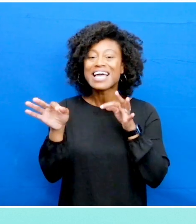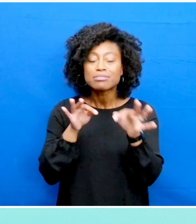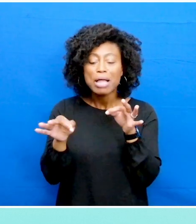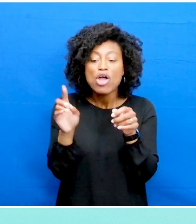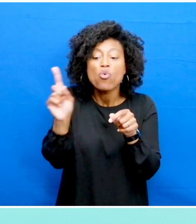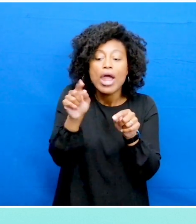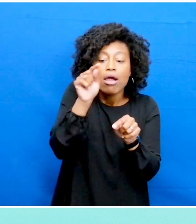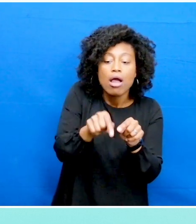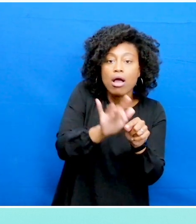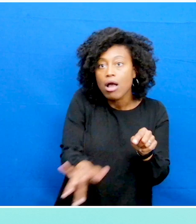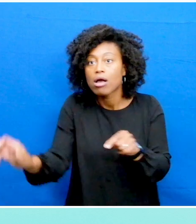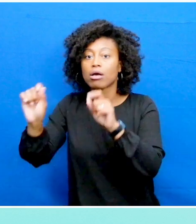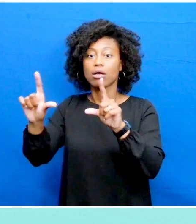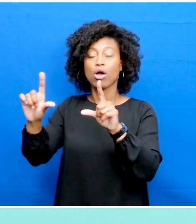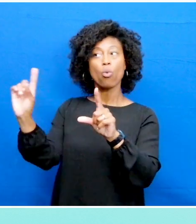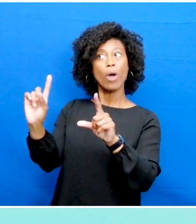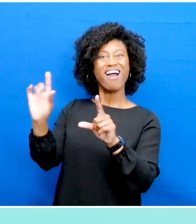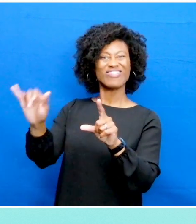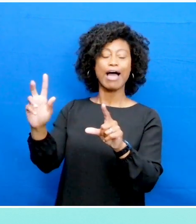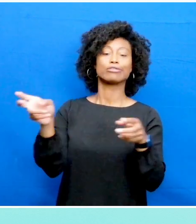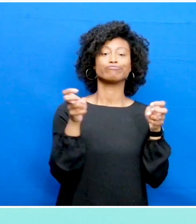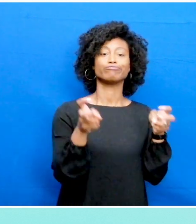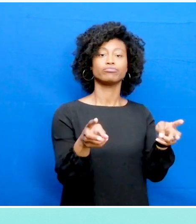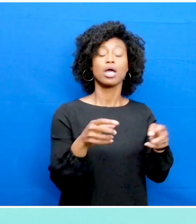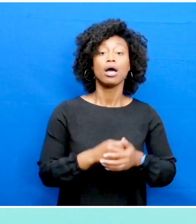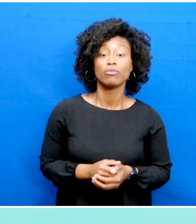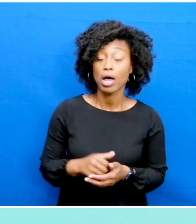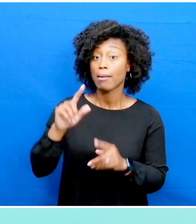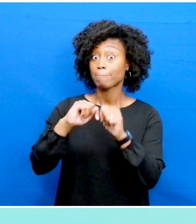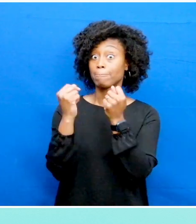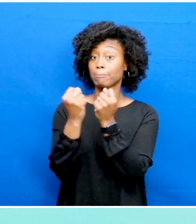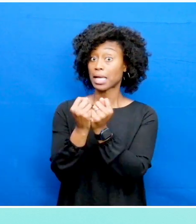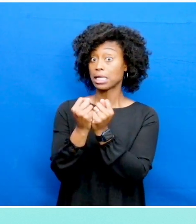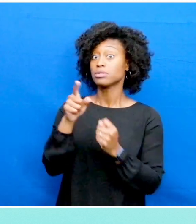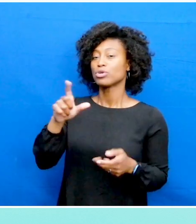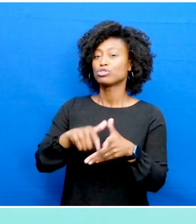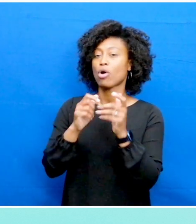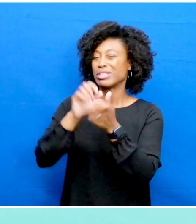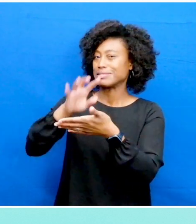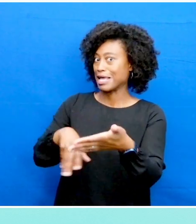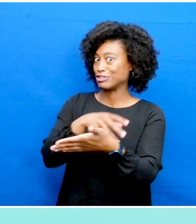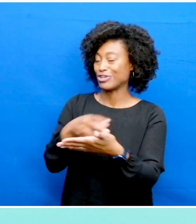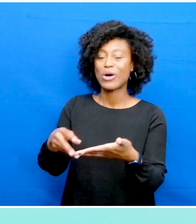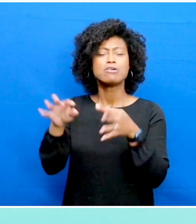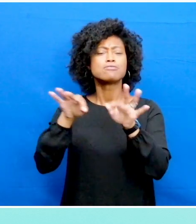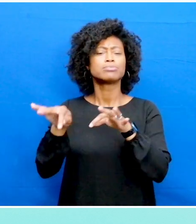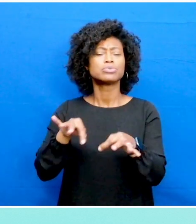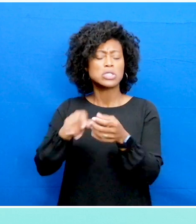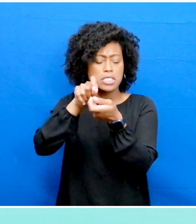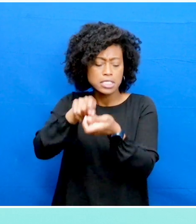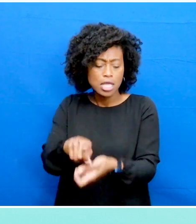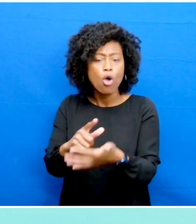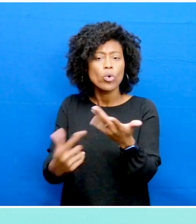indicate where each link leads. In Microsoft Teams, start with scheduling. Add a detailed agenda to the meeting invite,